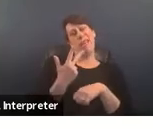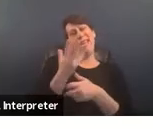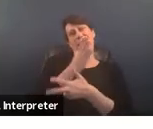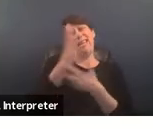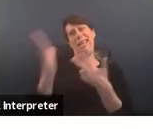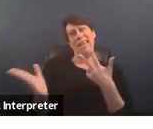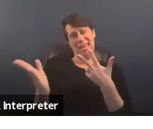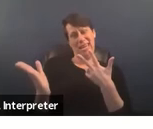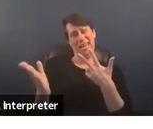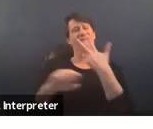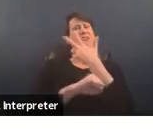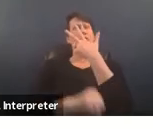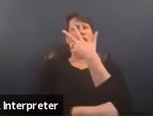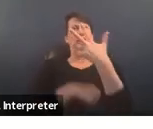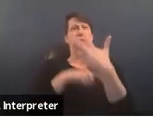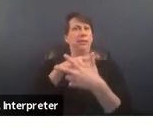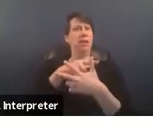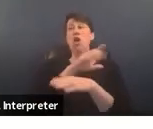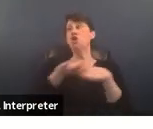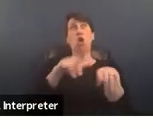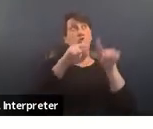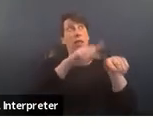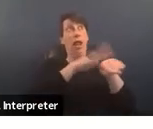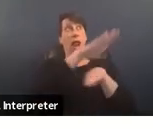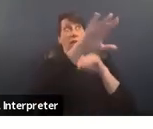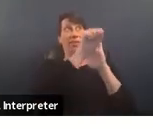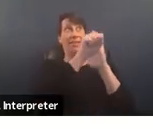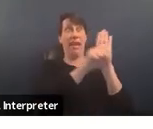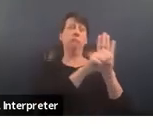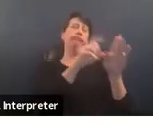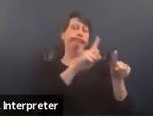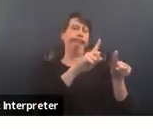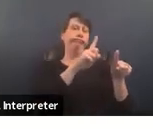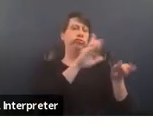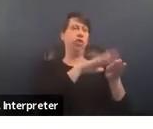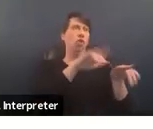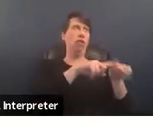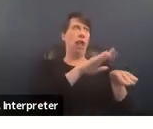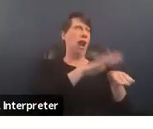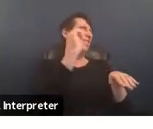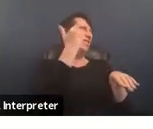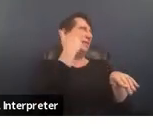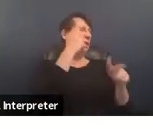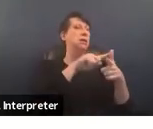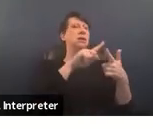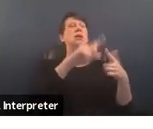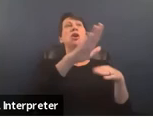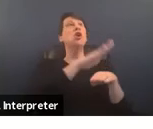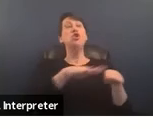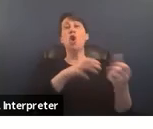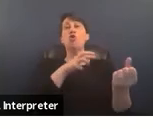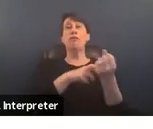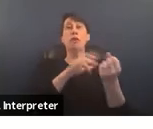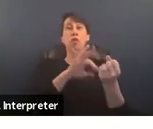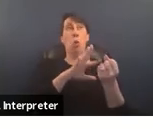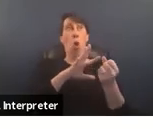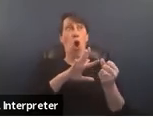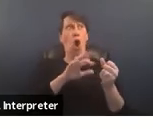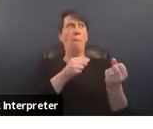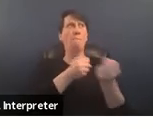tenants so the first is do not rely on the state do not re the second is do not reinforce or perpetuate violence